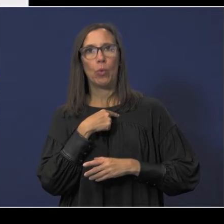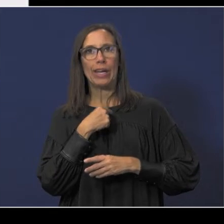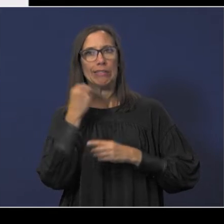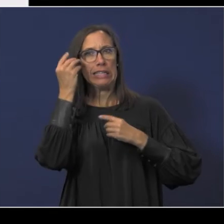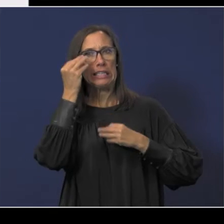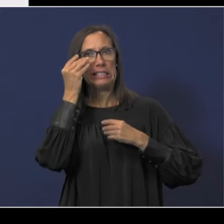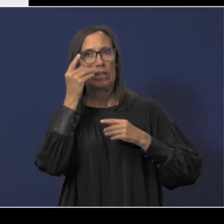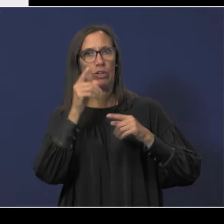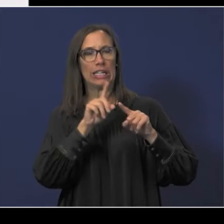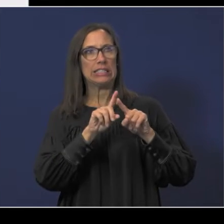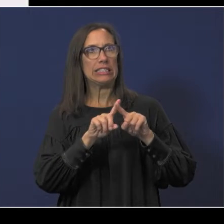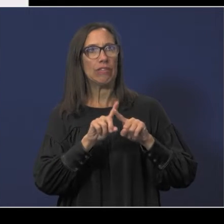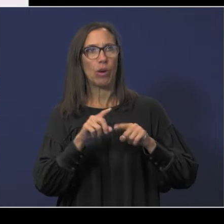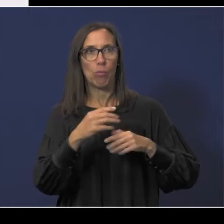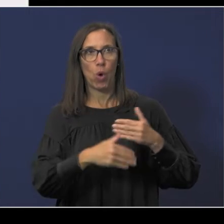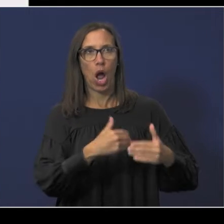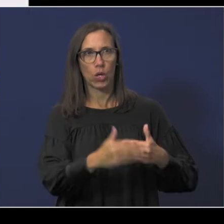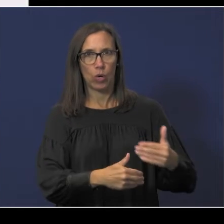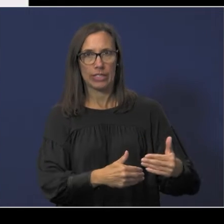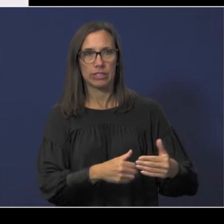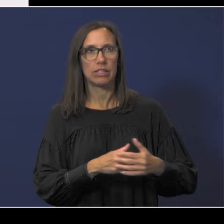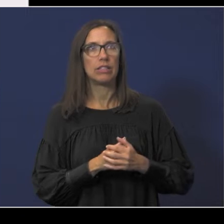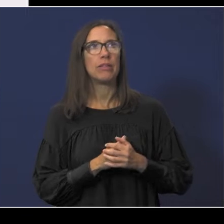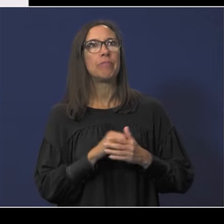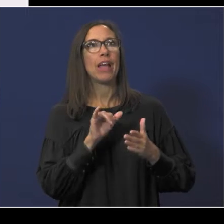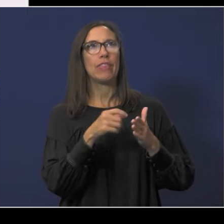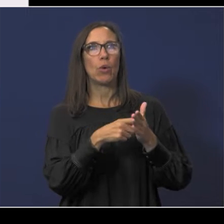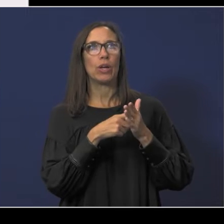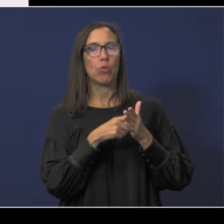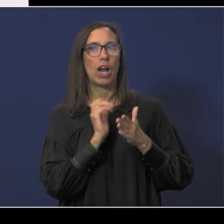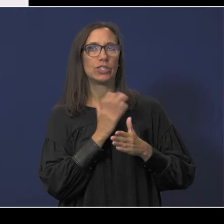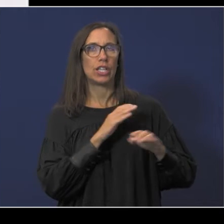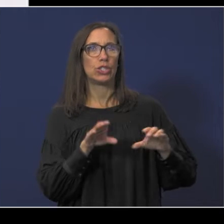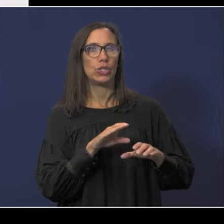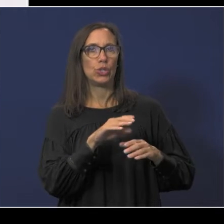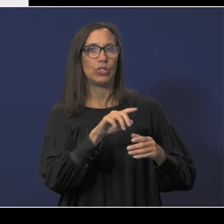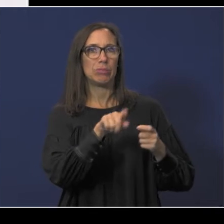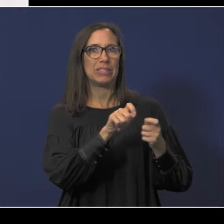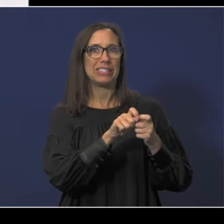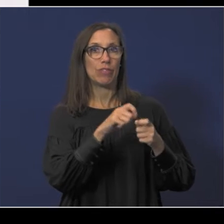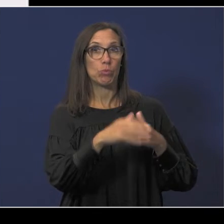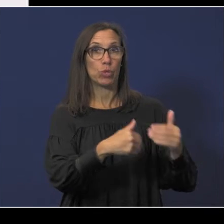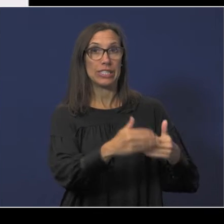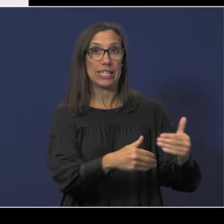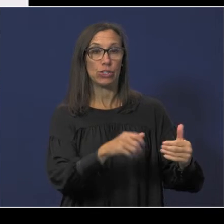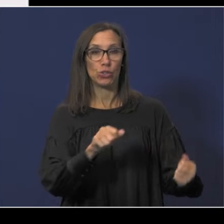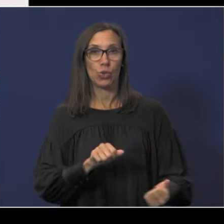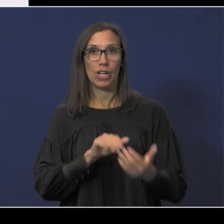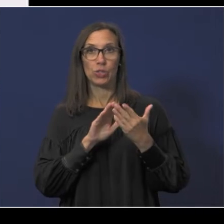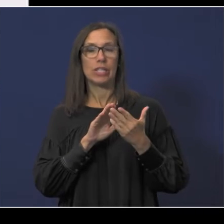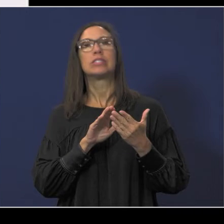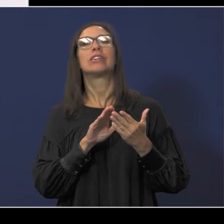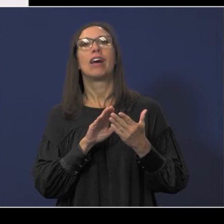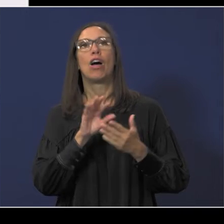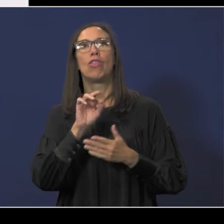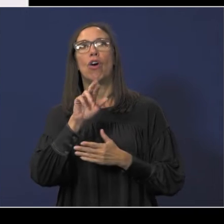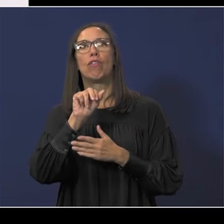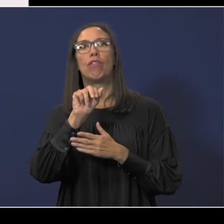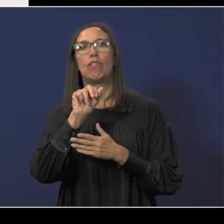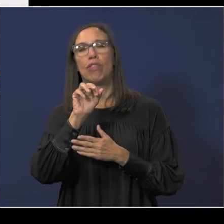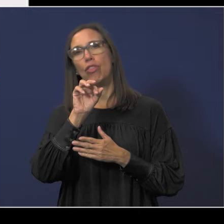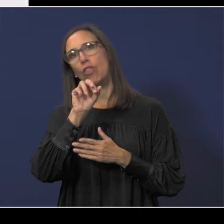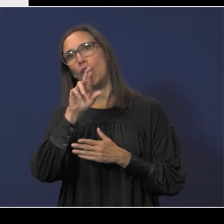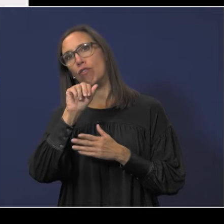certain fraud risks and our standards do require us to do certain procedures to address those fraud risks that we identify